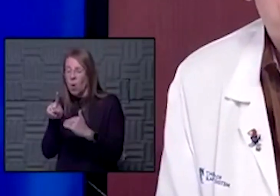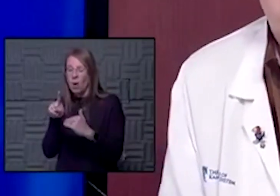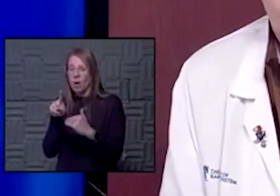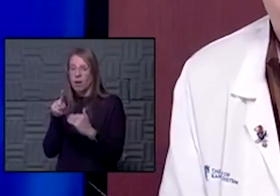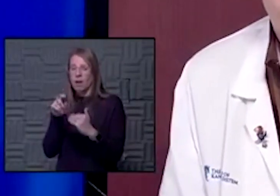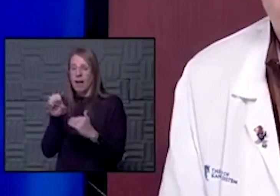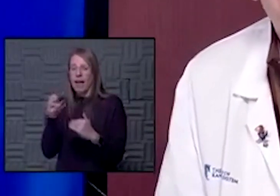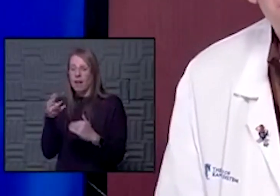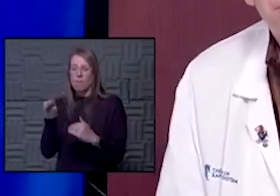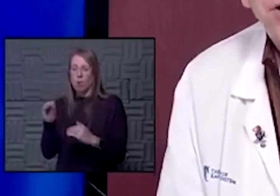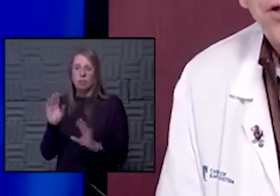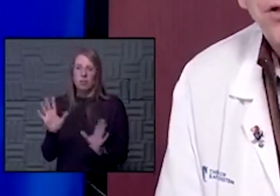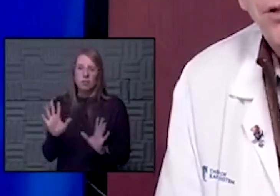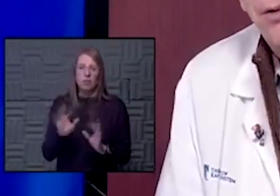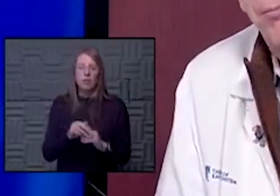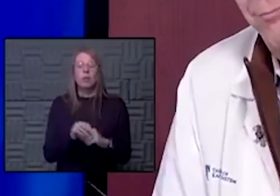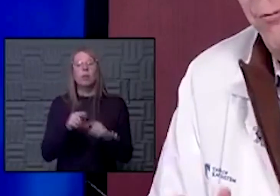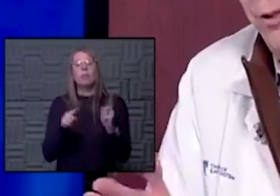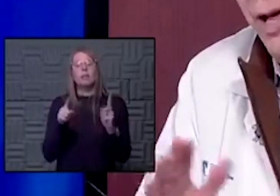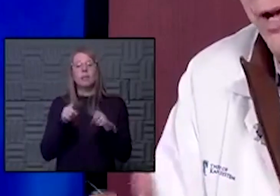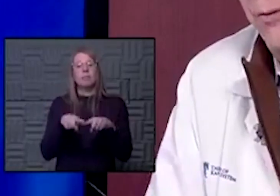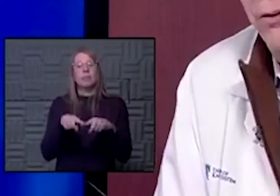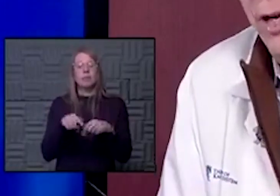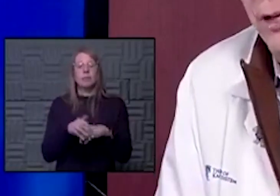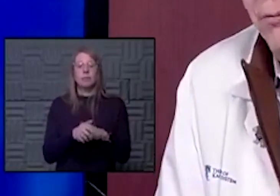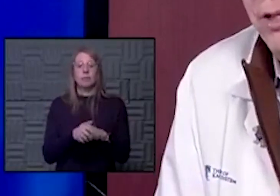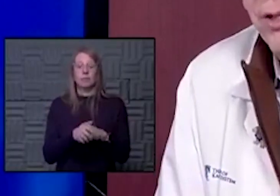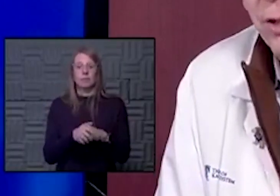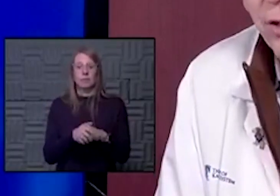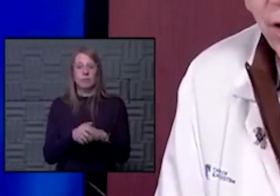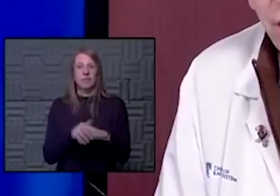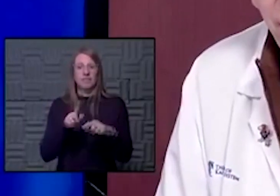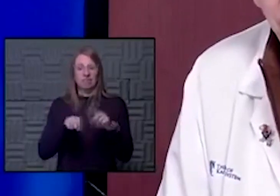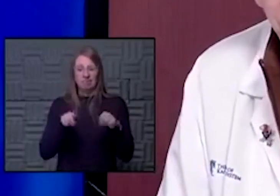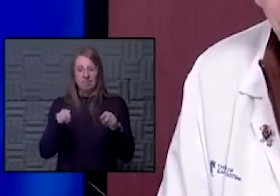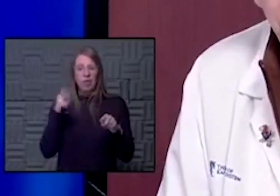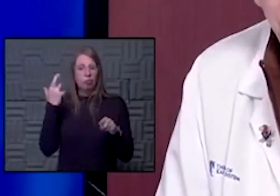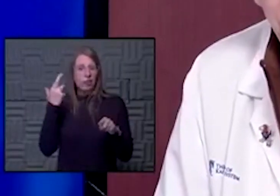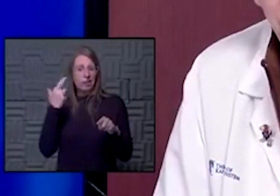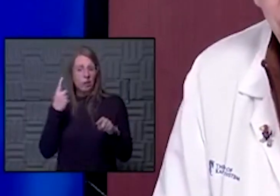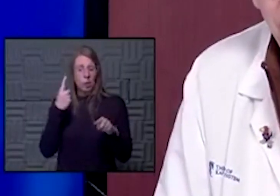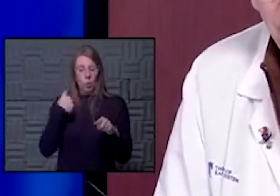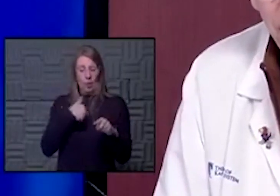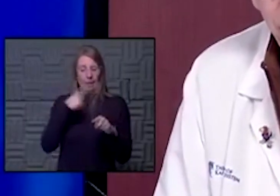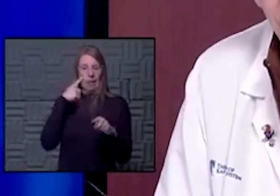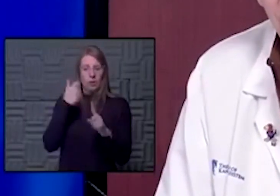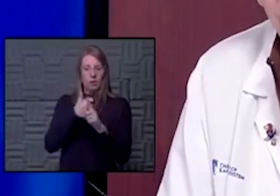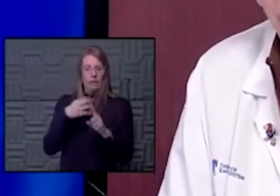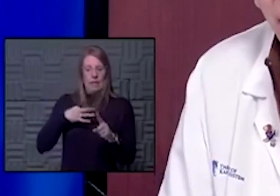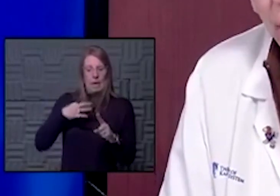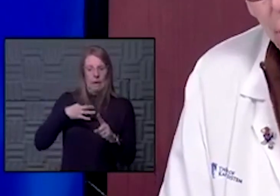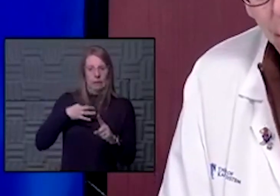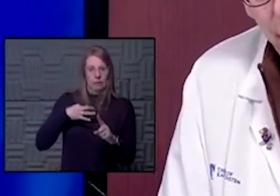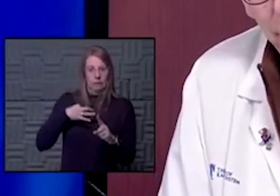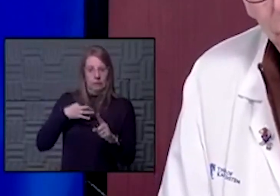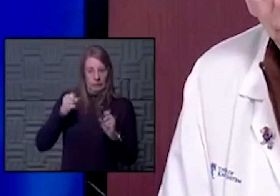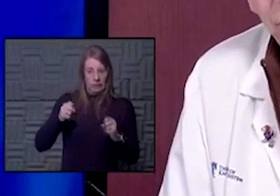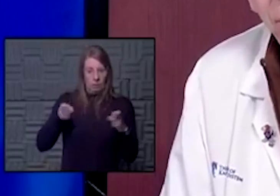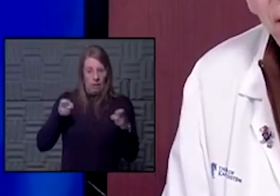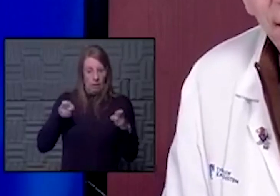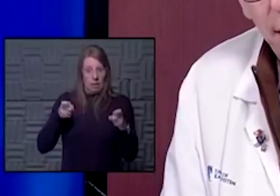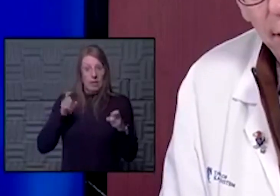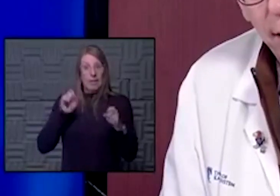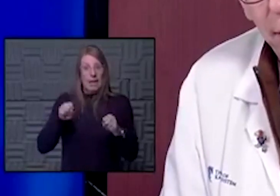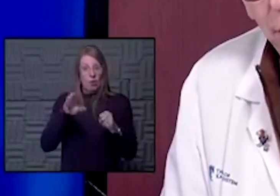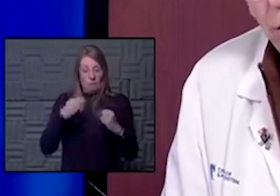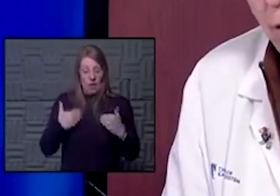It's just whether or not we, for a lot of other variety of reasons, that we think you are a candidate for it. Can you handle ECMO? Can